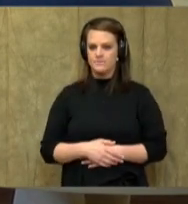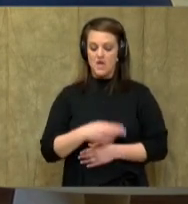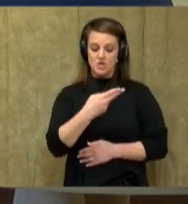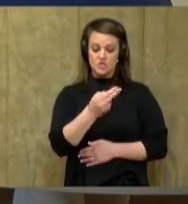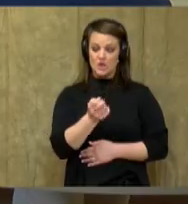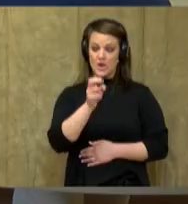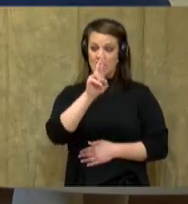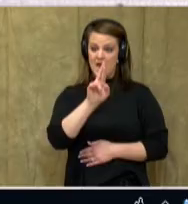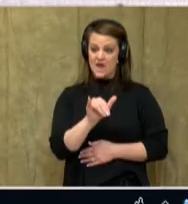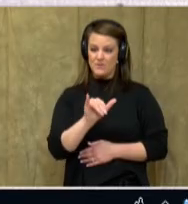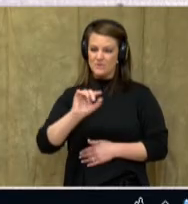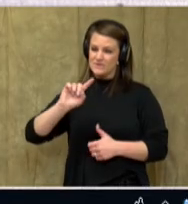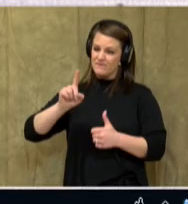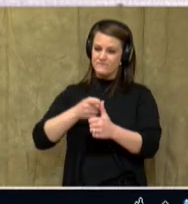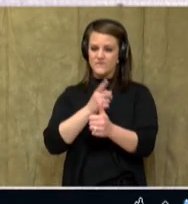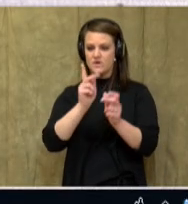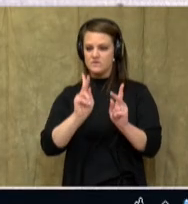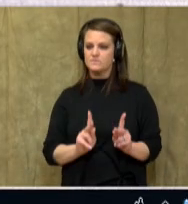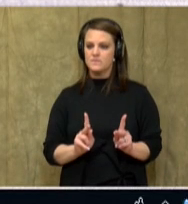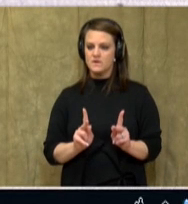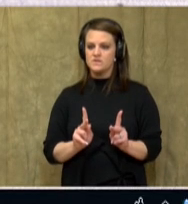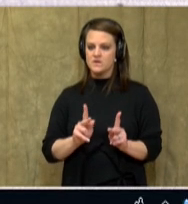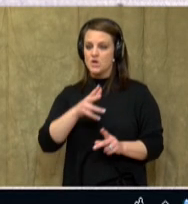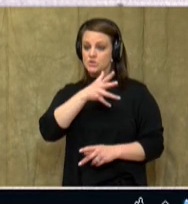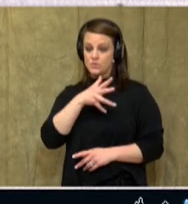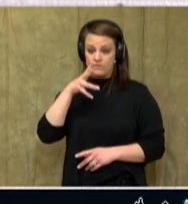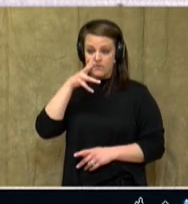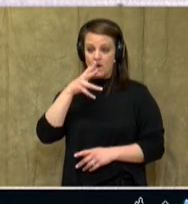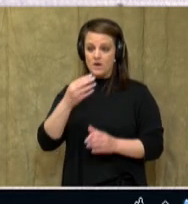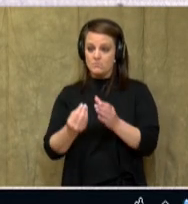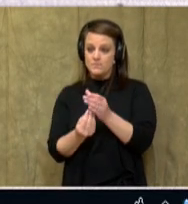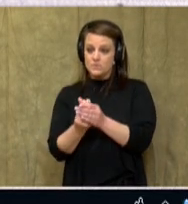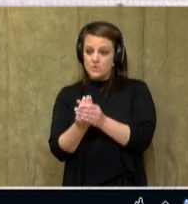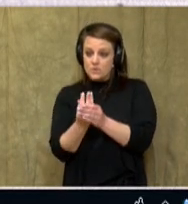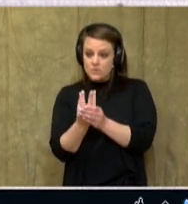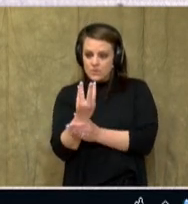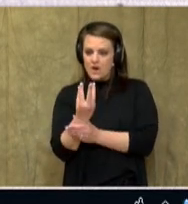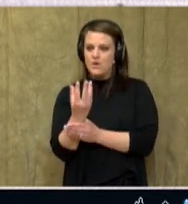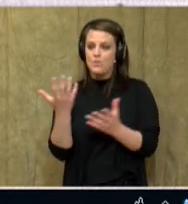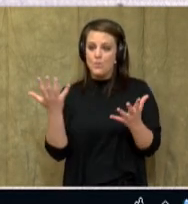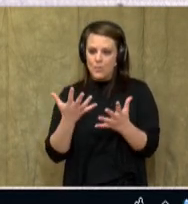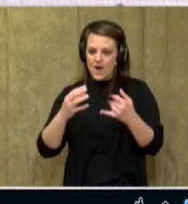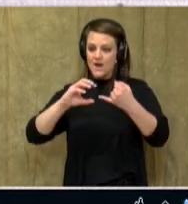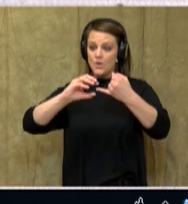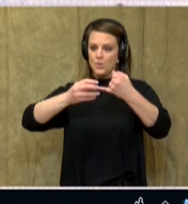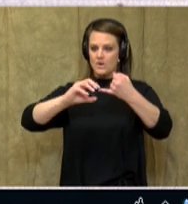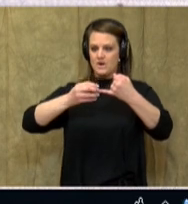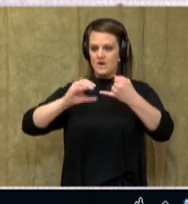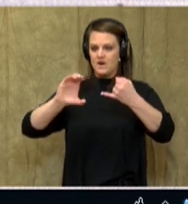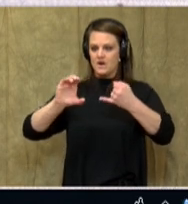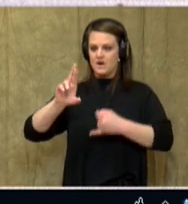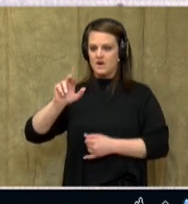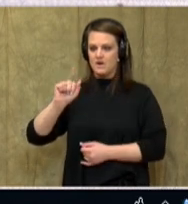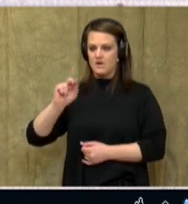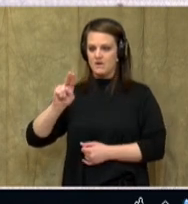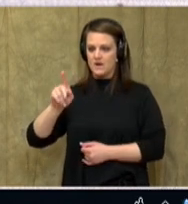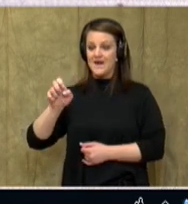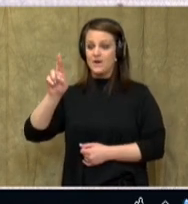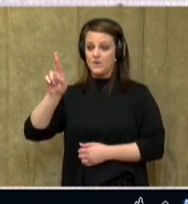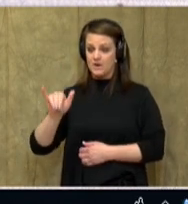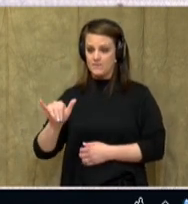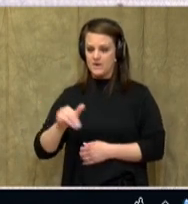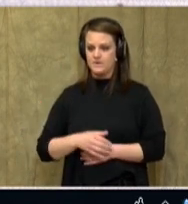person to cultivate or to farm the cranberry. Cranberries grow only in particular